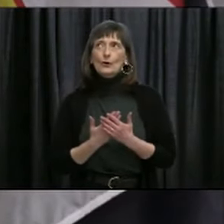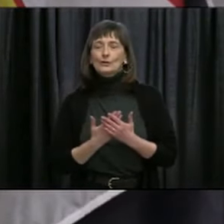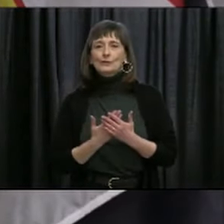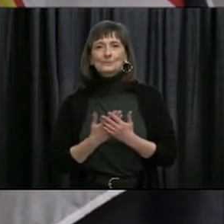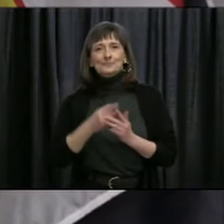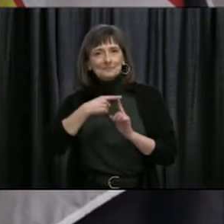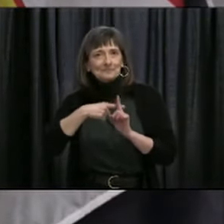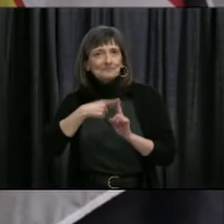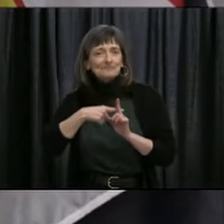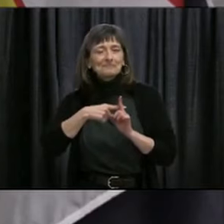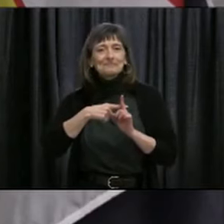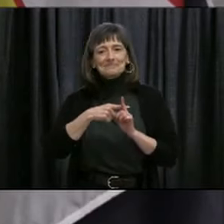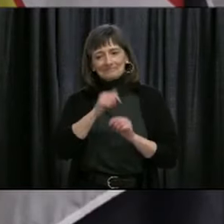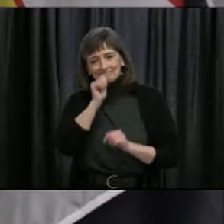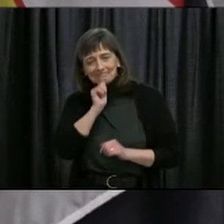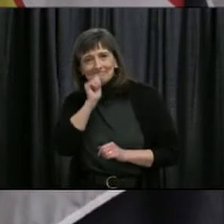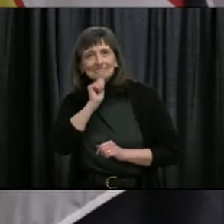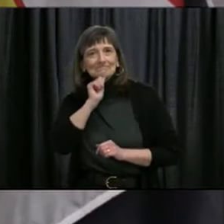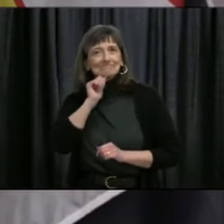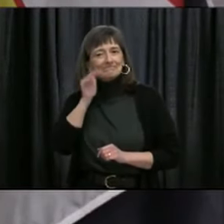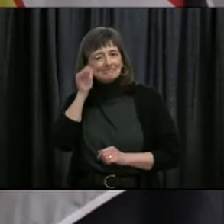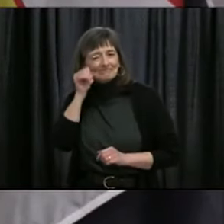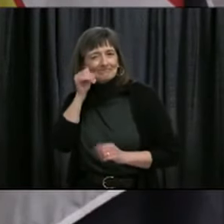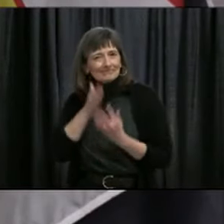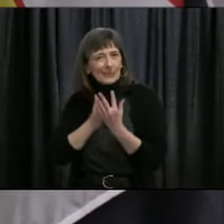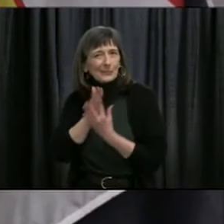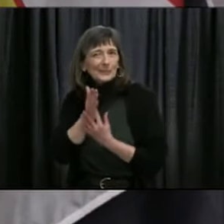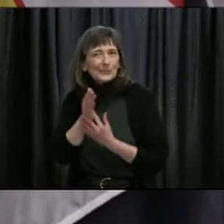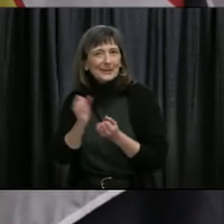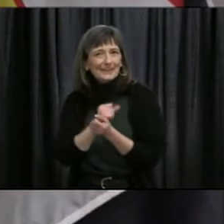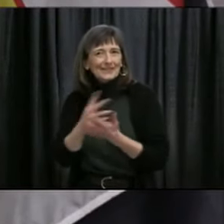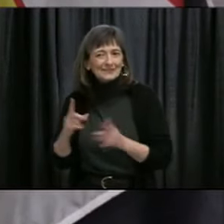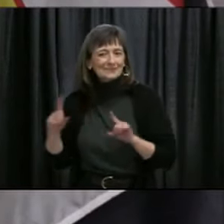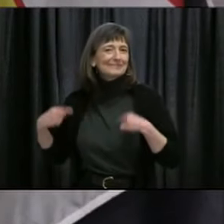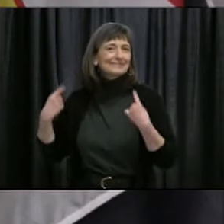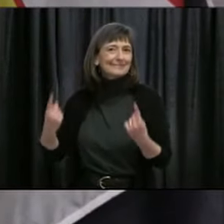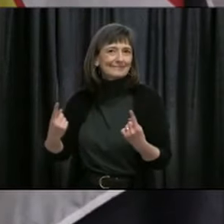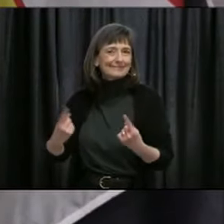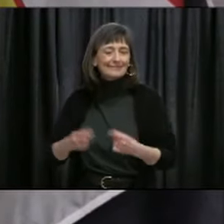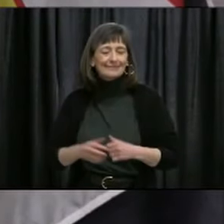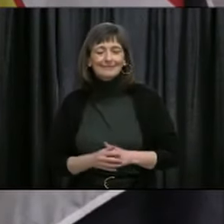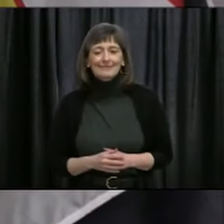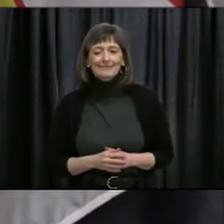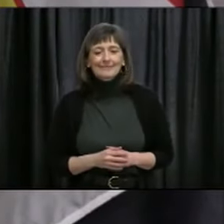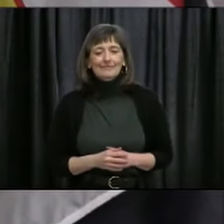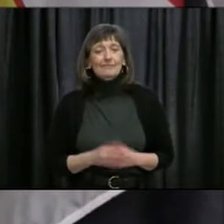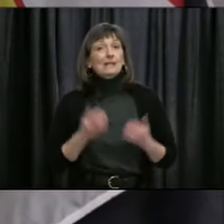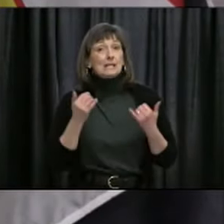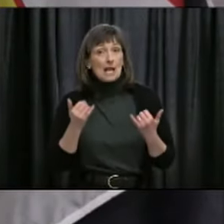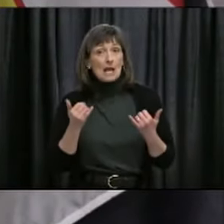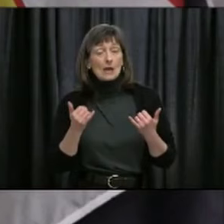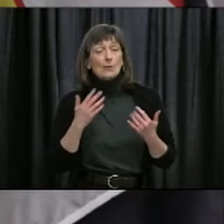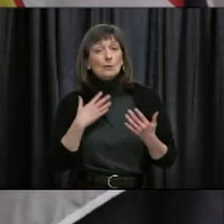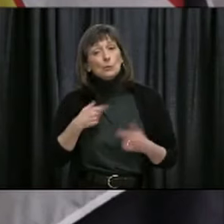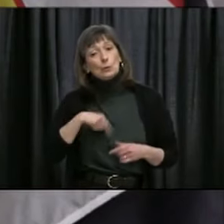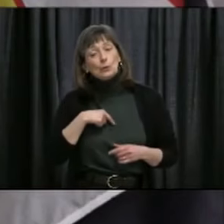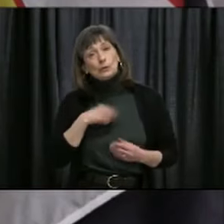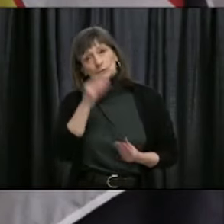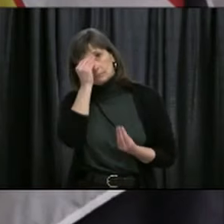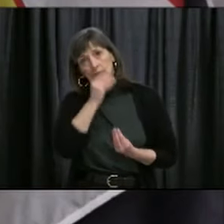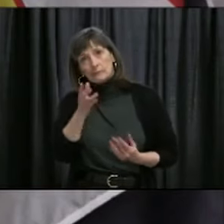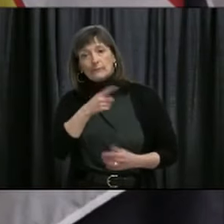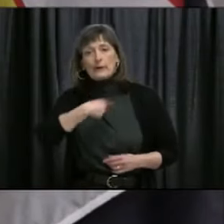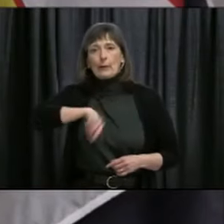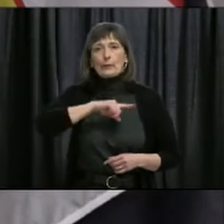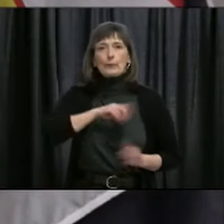and determination in the face of adversity. As the Premier referenced just now, I will outline for you the plan that will lay the